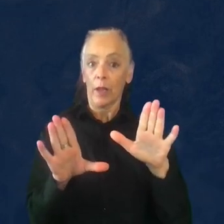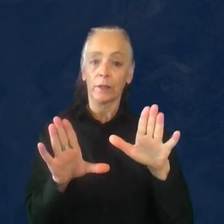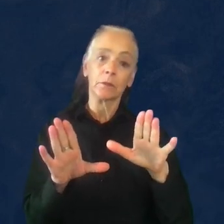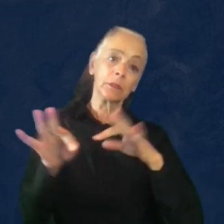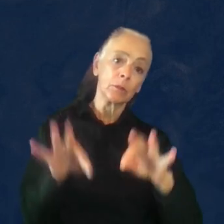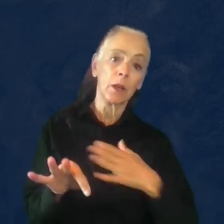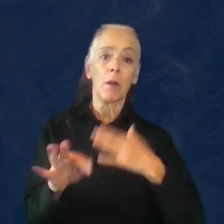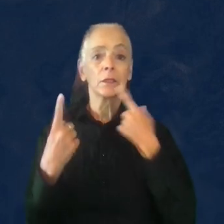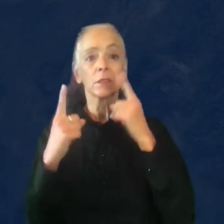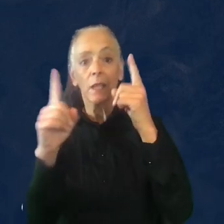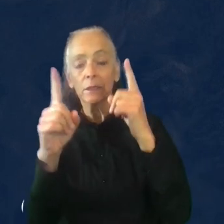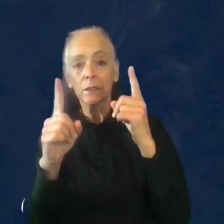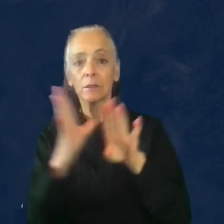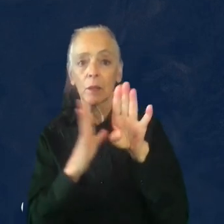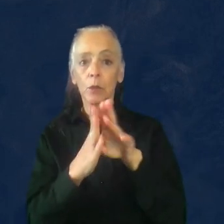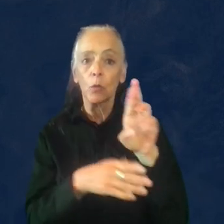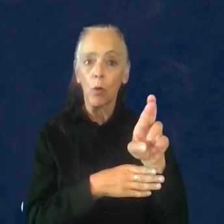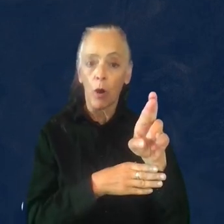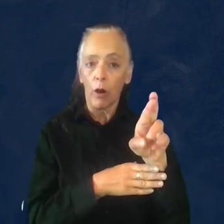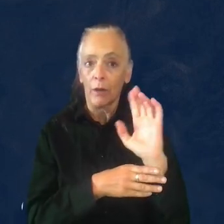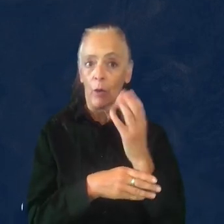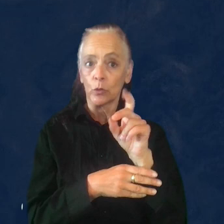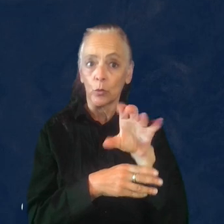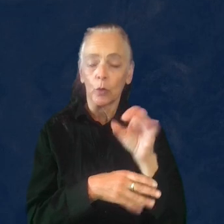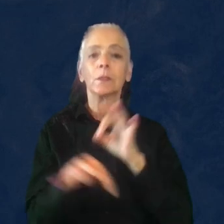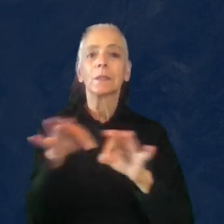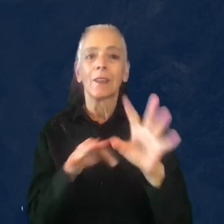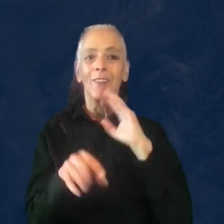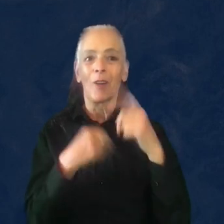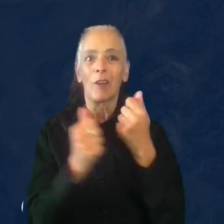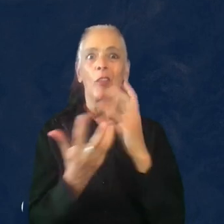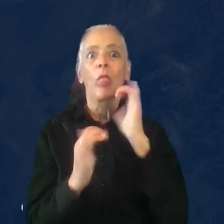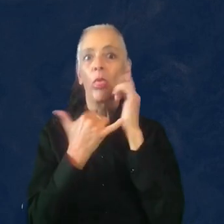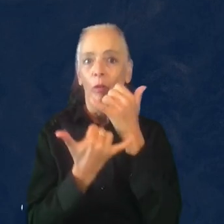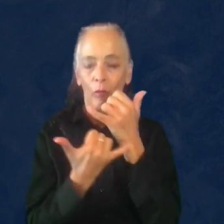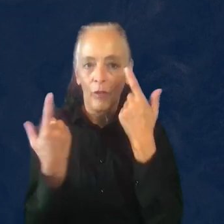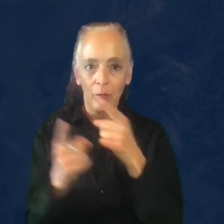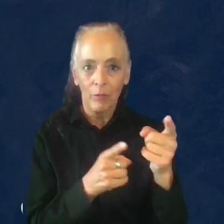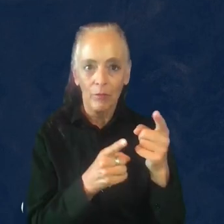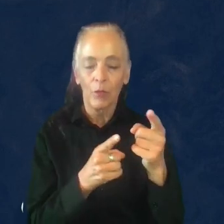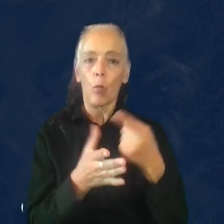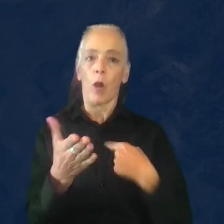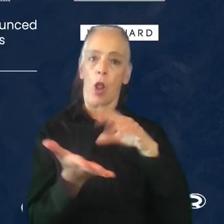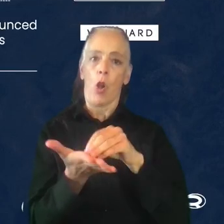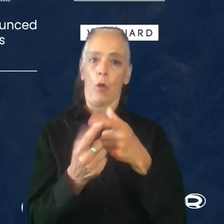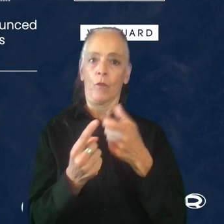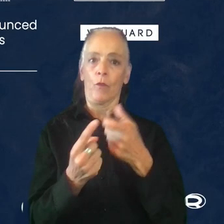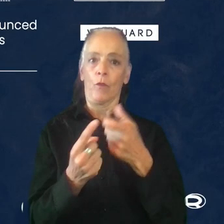of developing the user research at the studio, instead I will go through everything that went wrong and what I learned from failing.